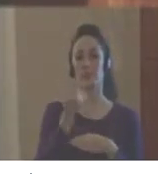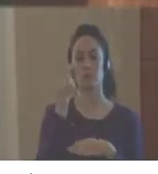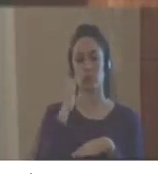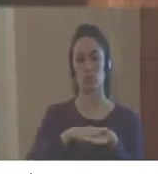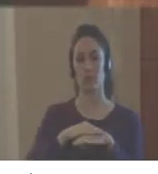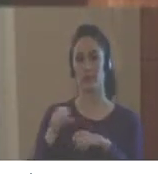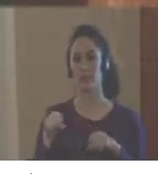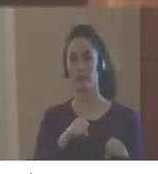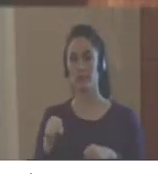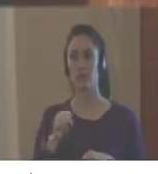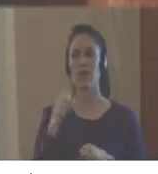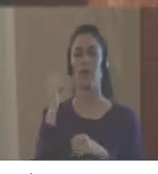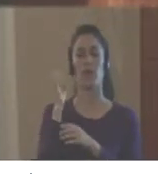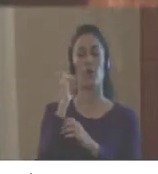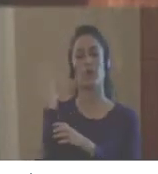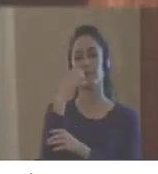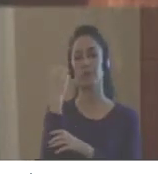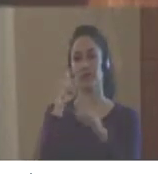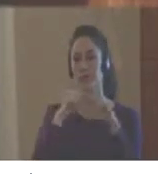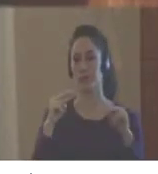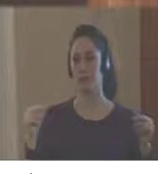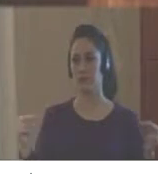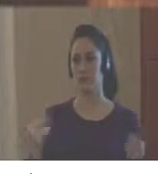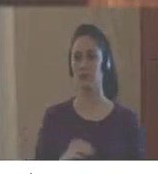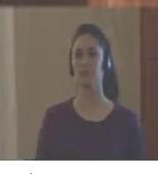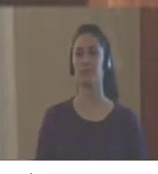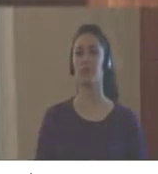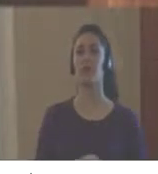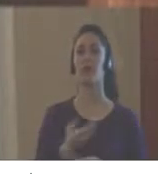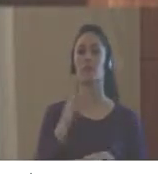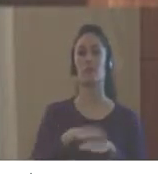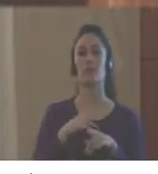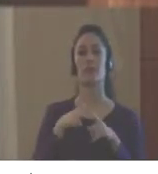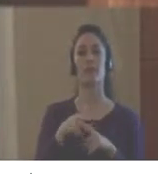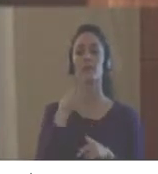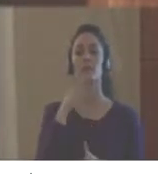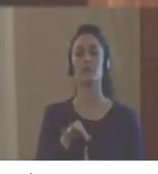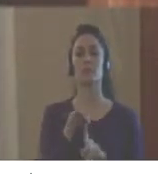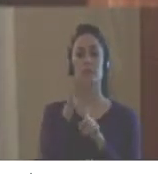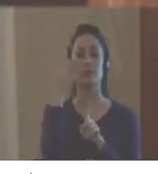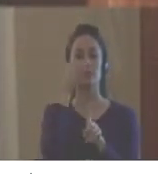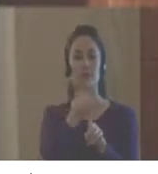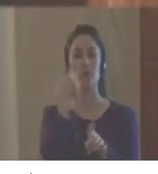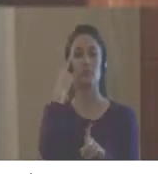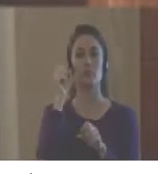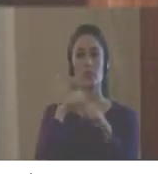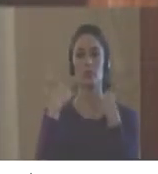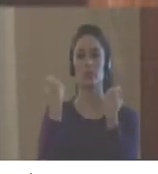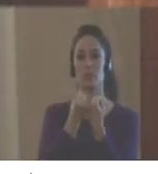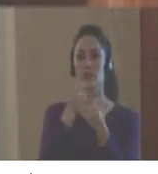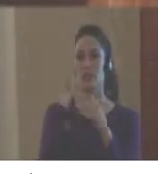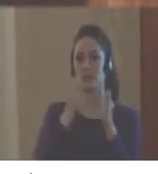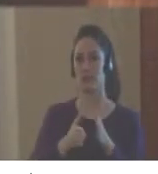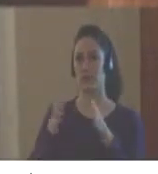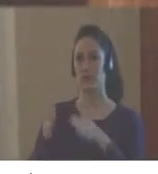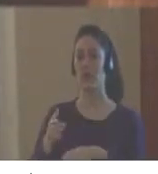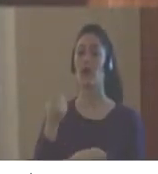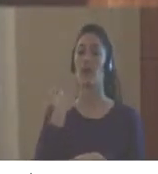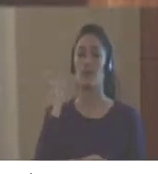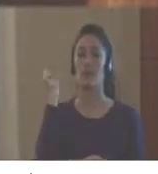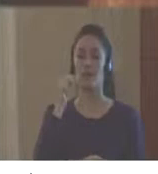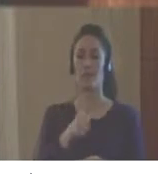post-disaster recovery – are special, and there must be some kind of norms that will explain the